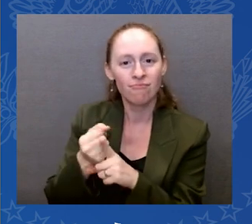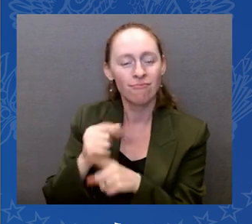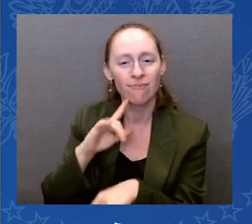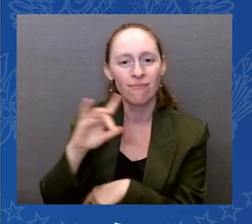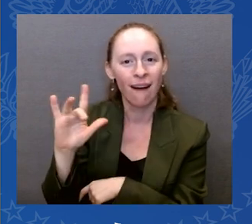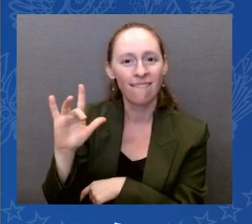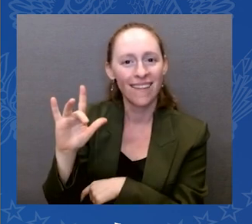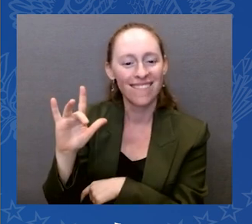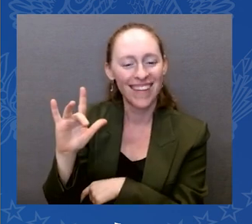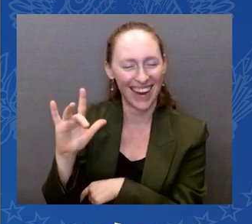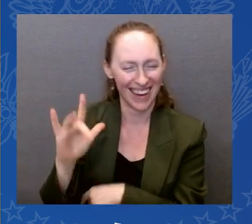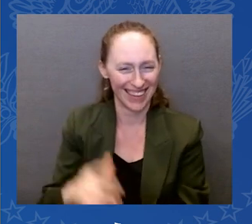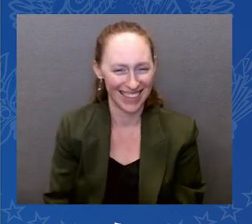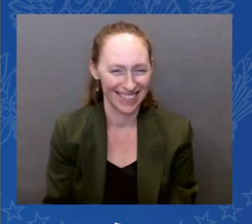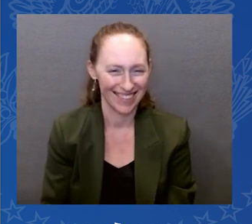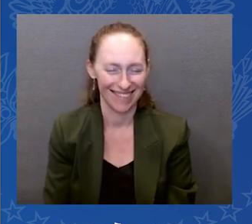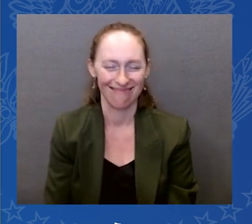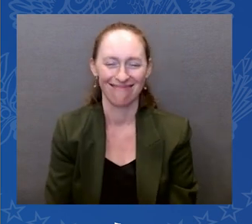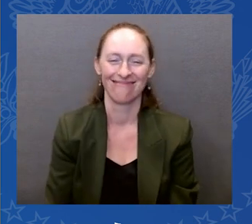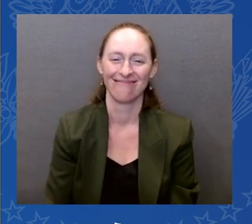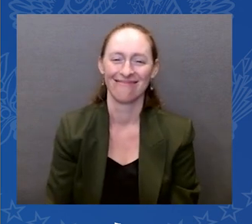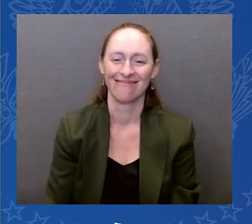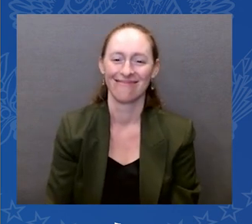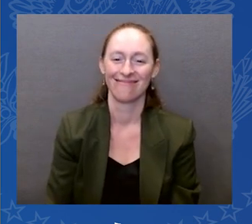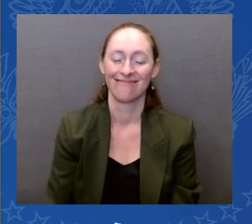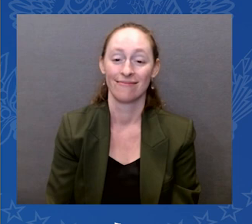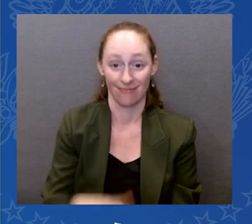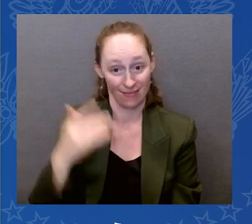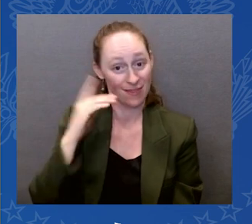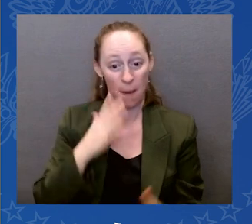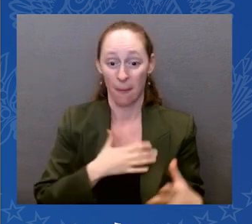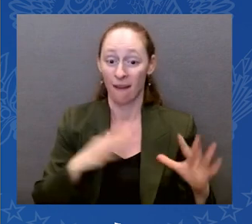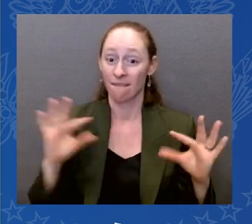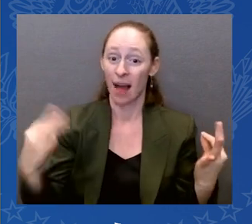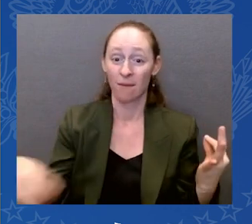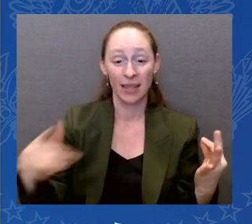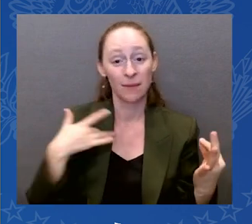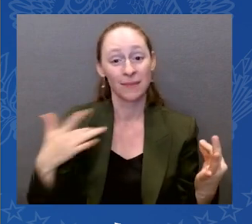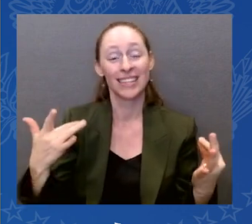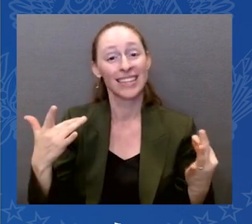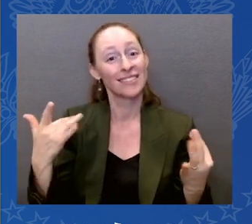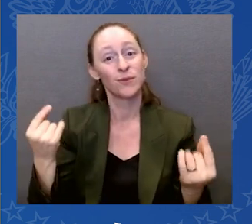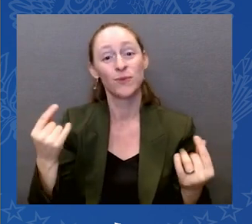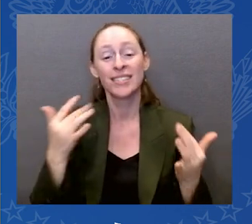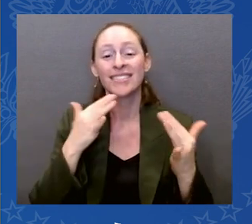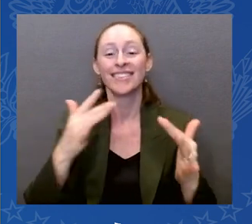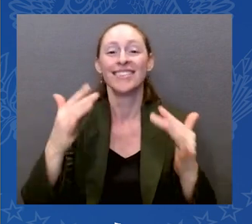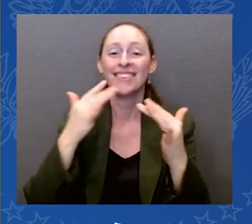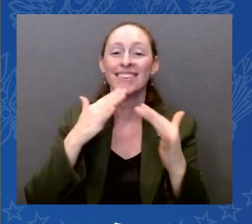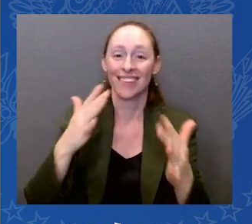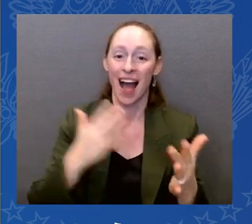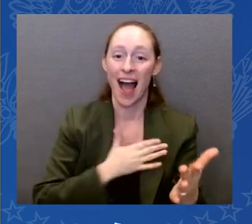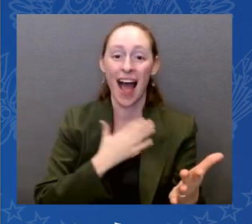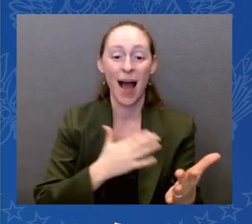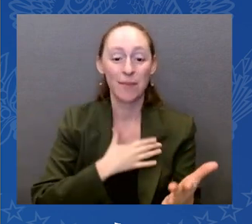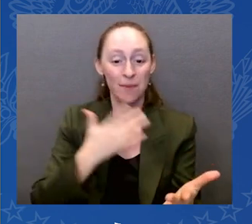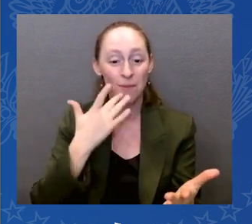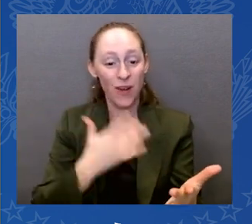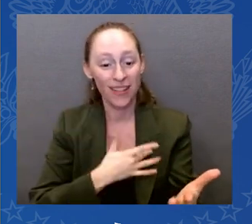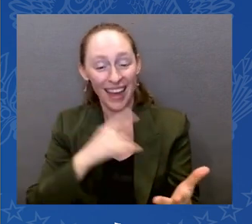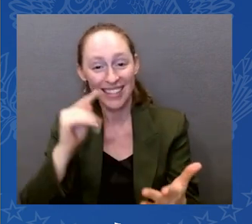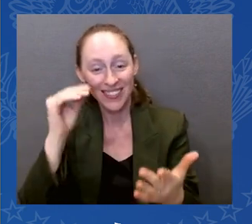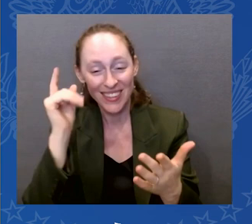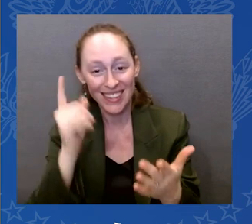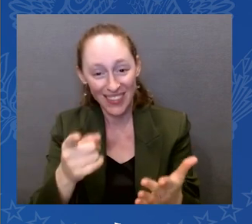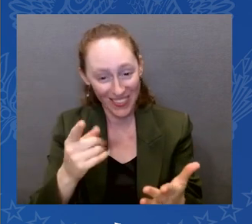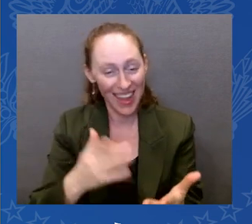... We sing happy birthday. So let's go. Ready? Happy birthday to you. Happy birthday